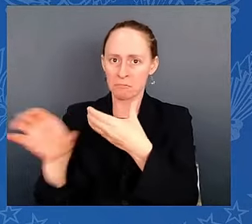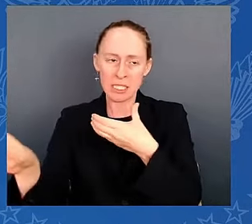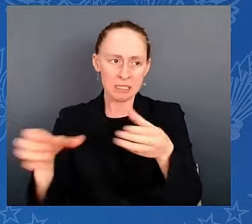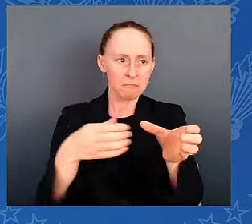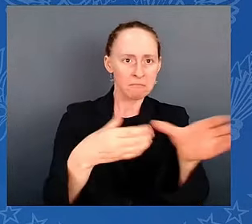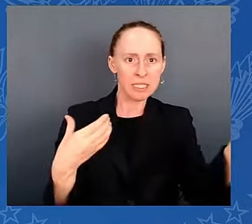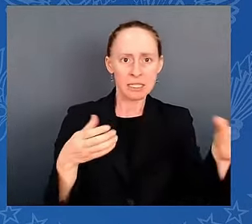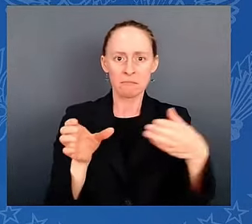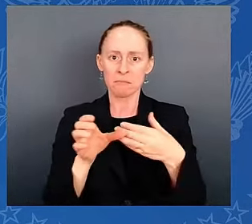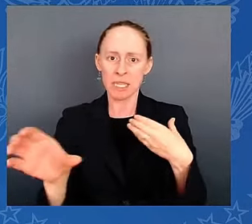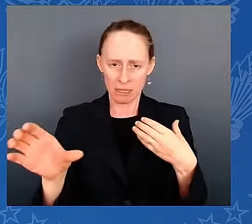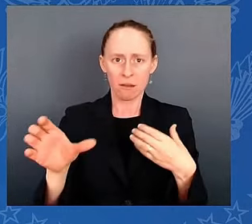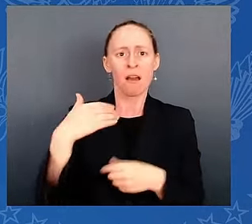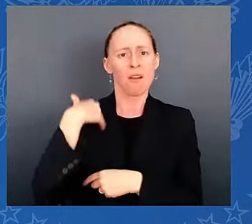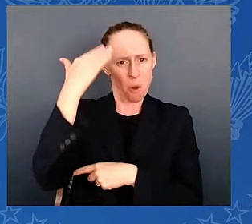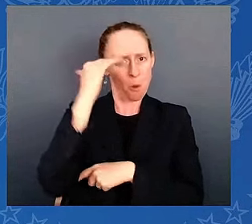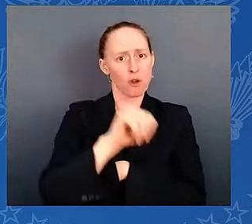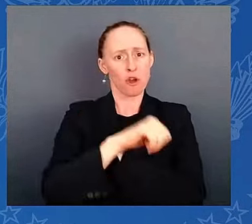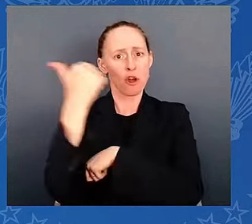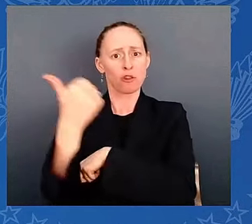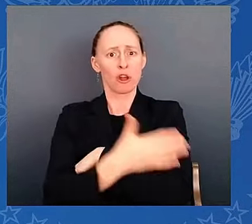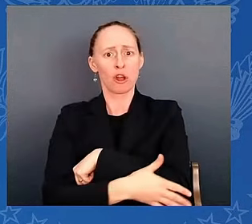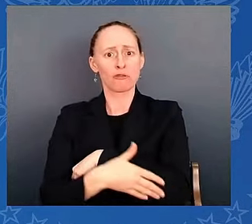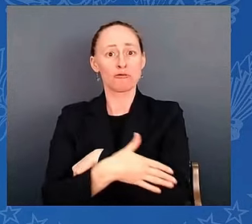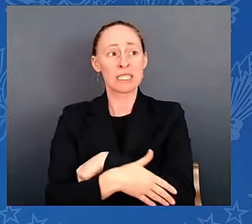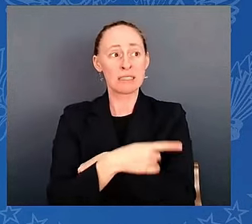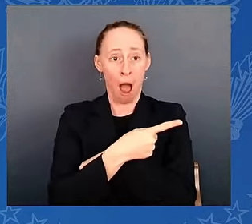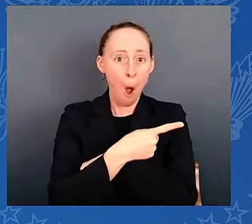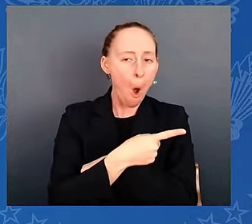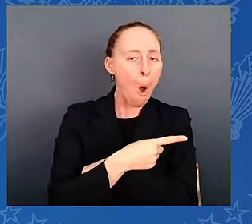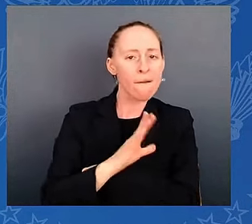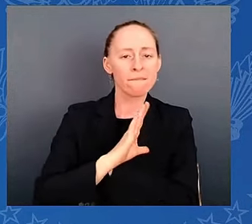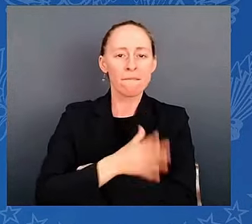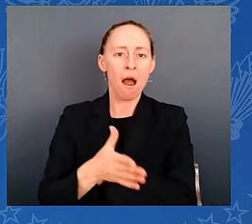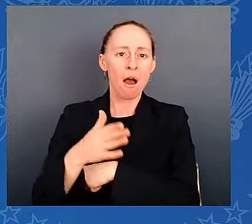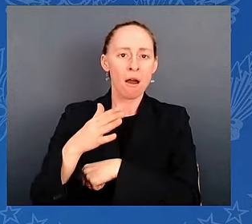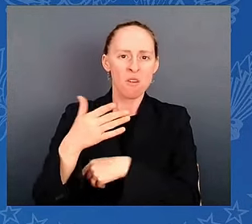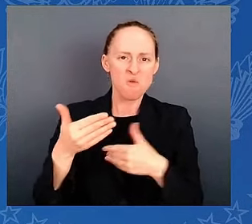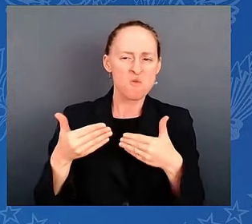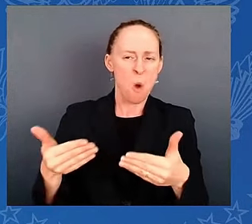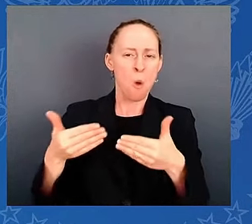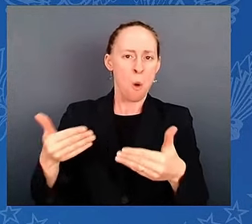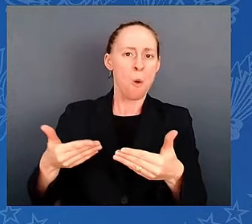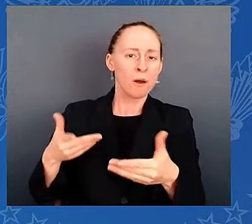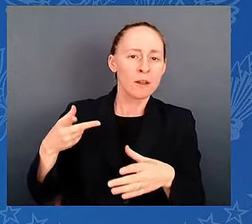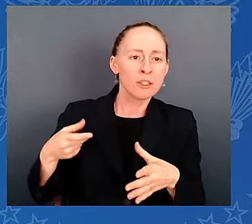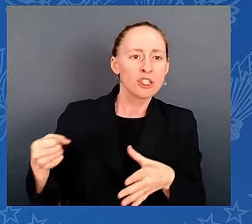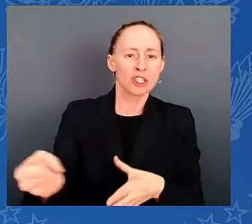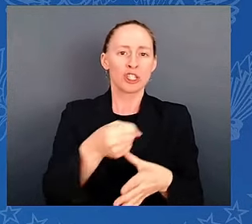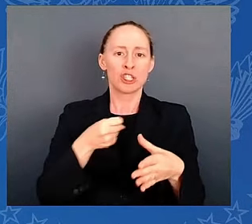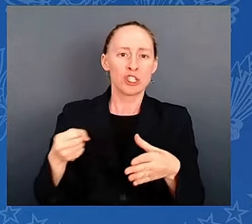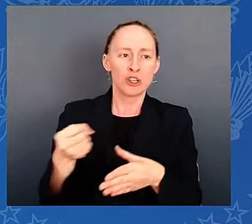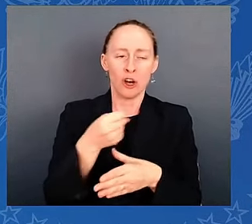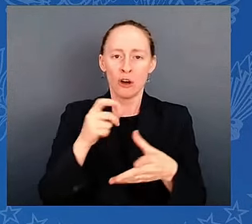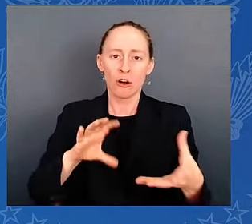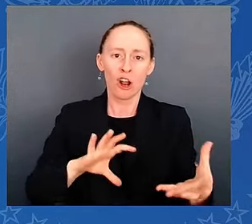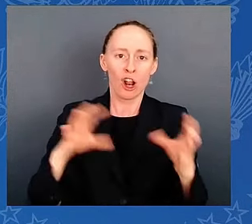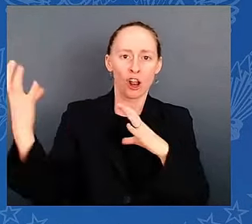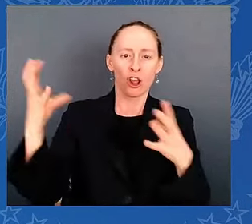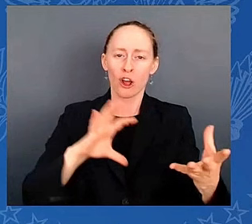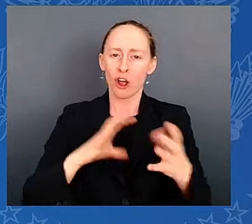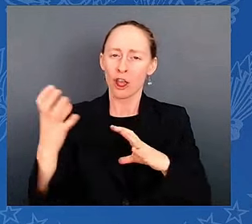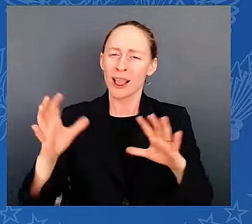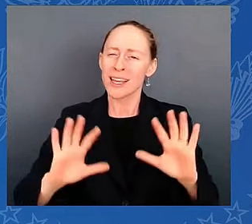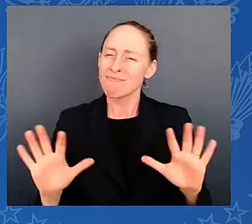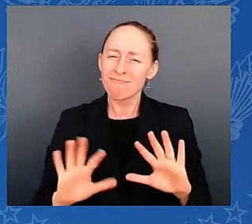outcomes consistent with their interests, not ours. Let's remember, here in America, while unity is the most elusive of all